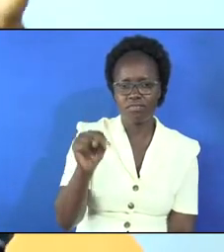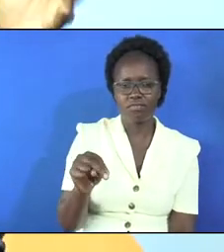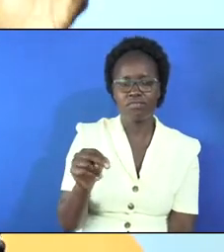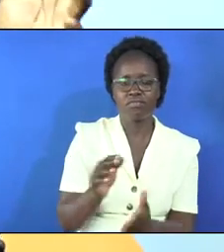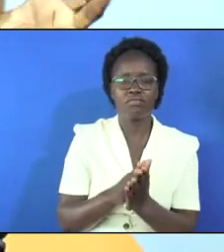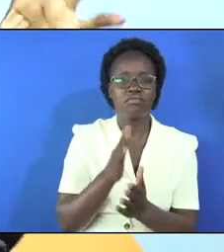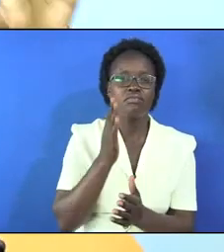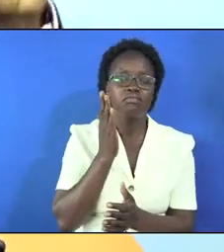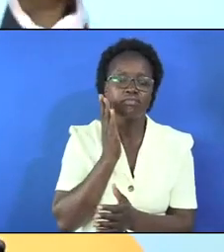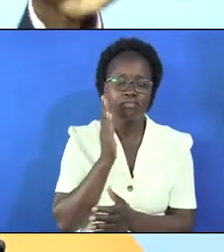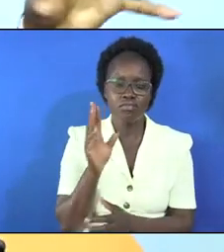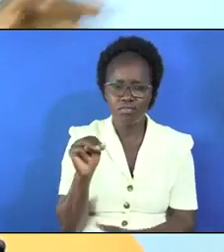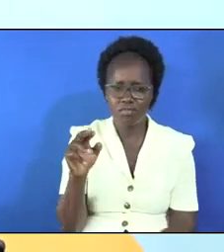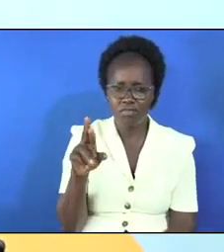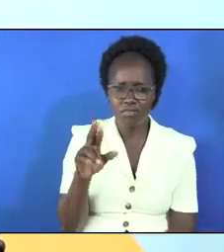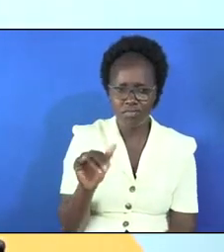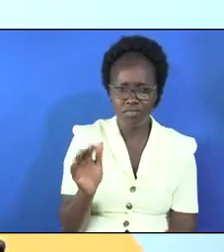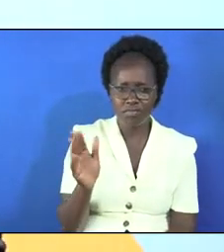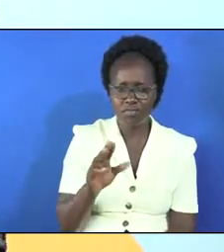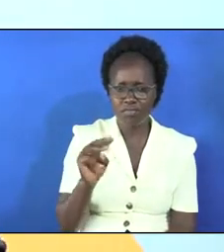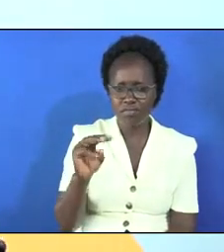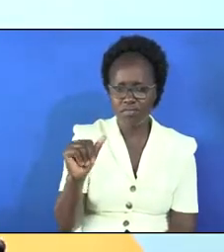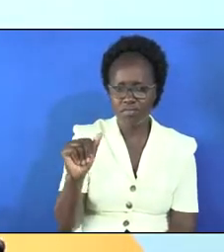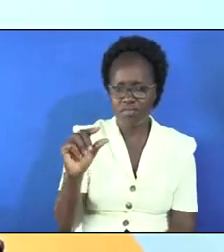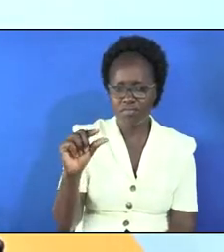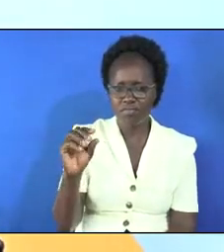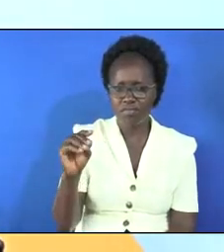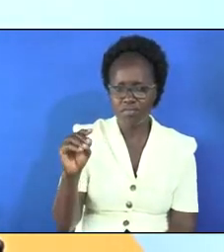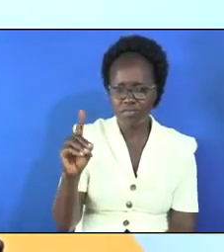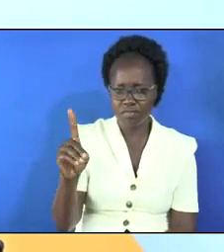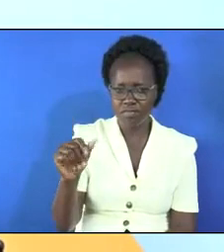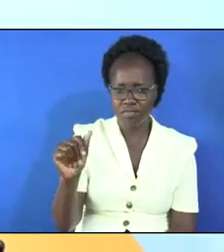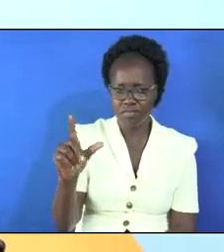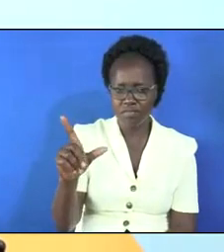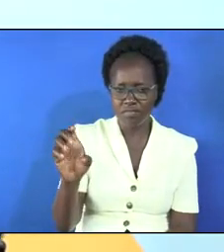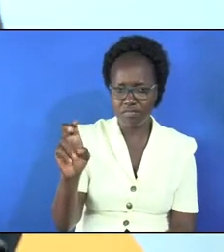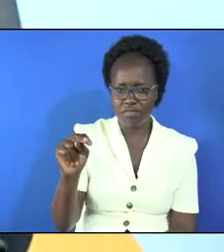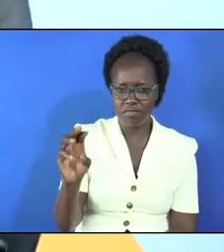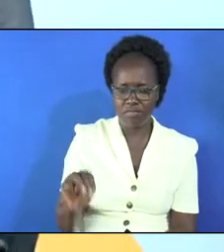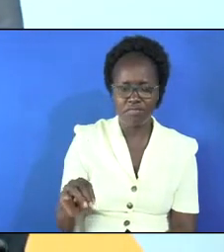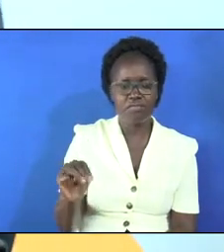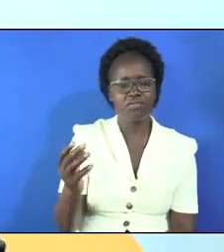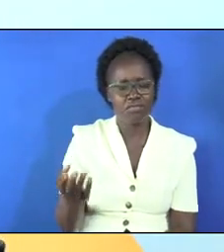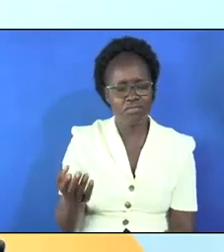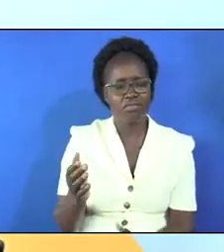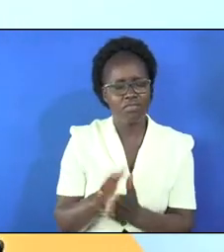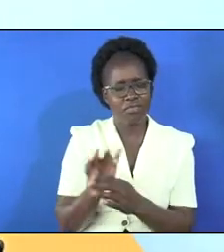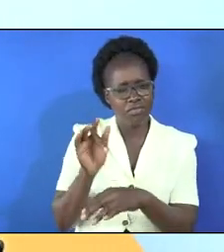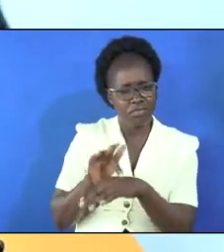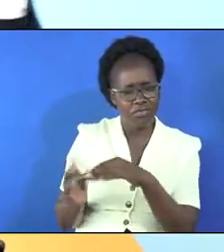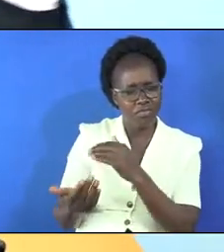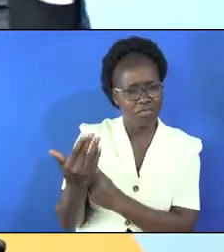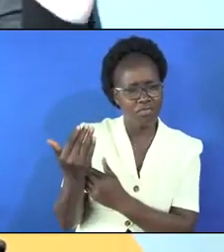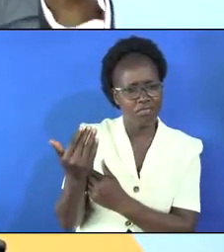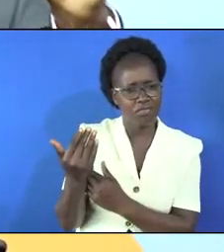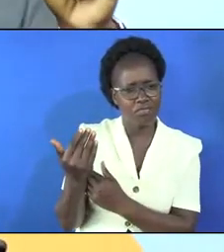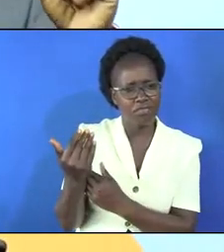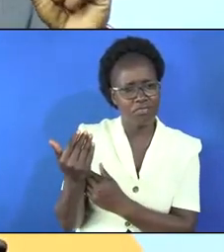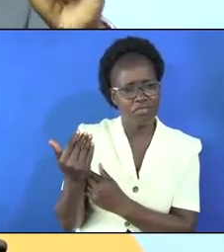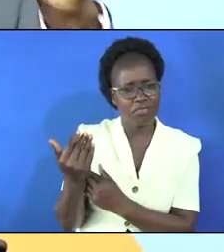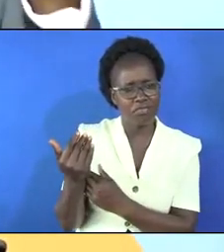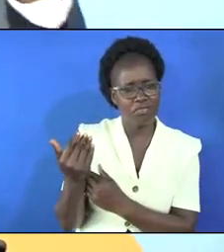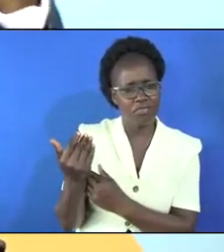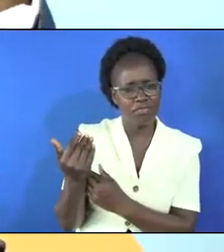magdalene you remember the stories of these women very well and so early in the morning even though it was